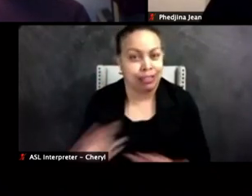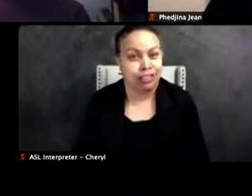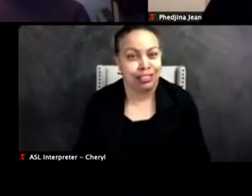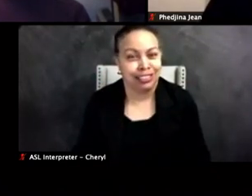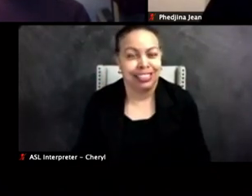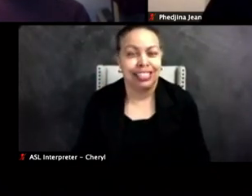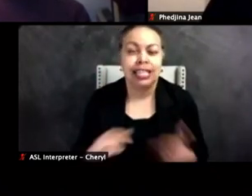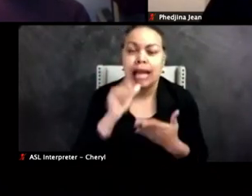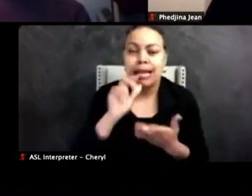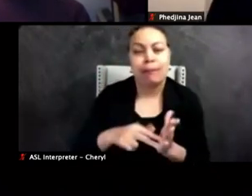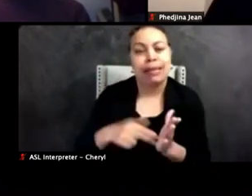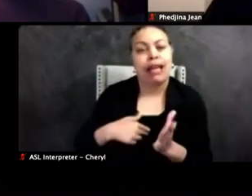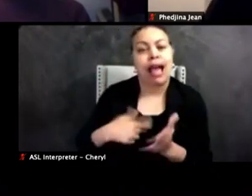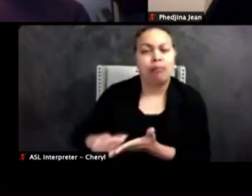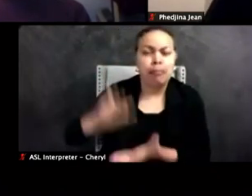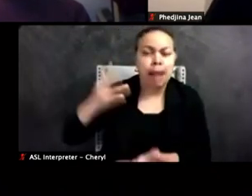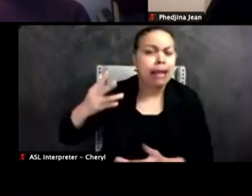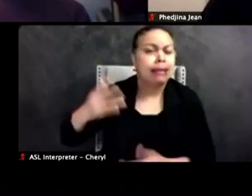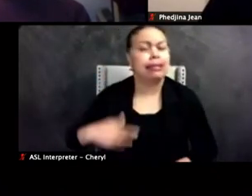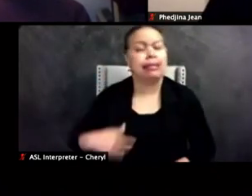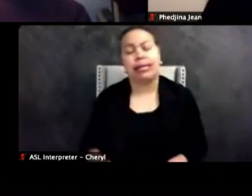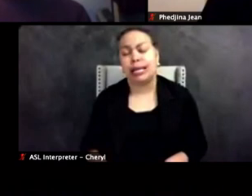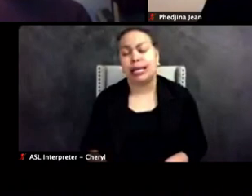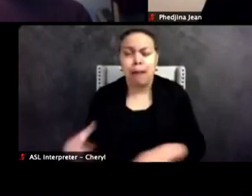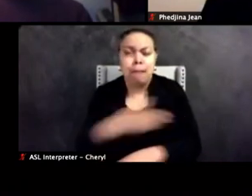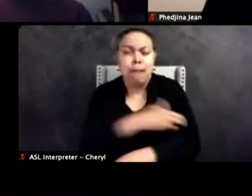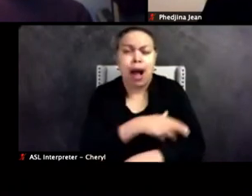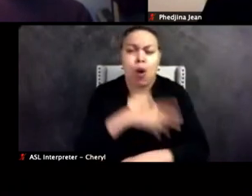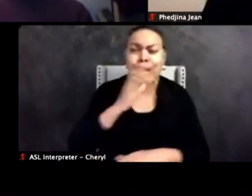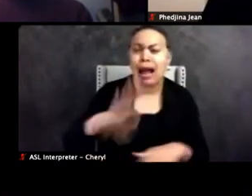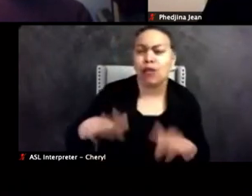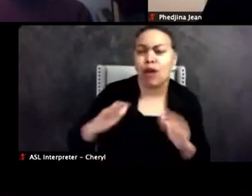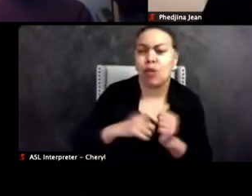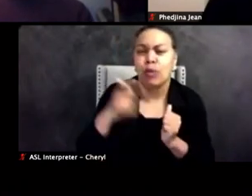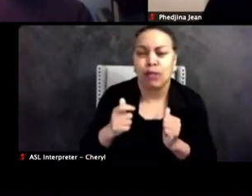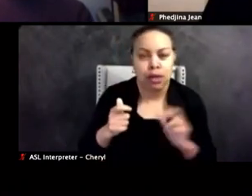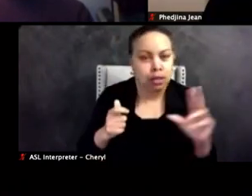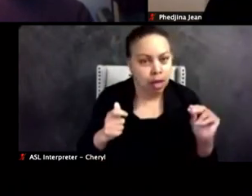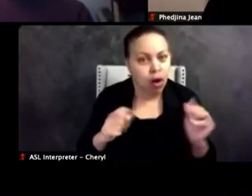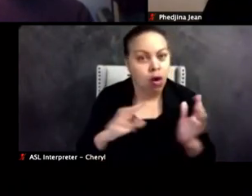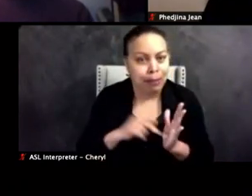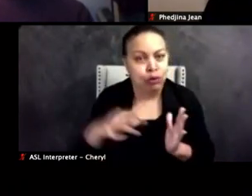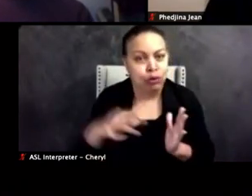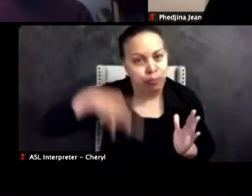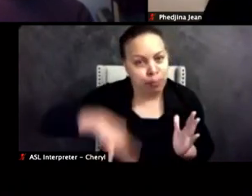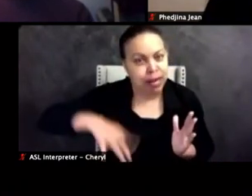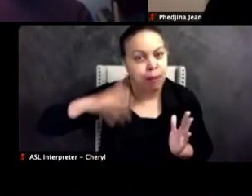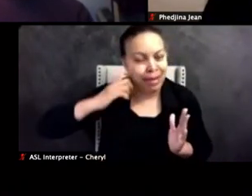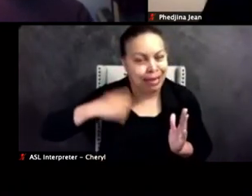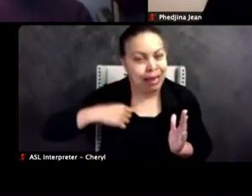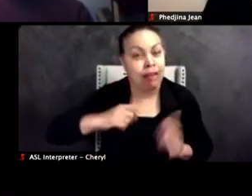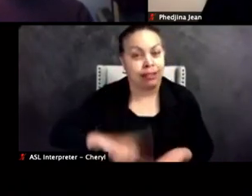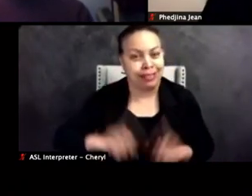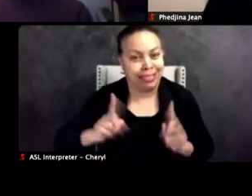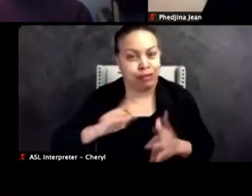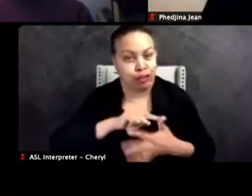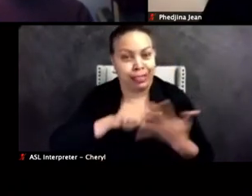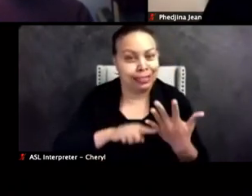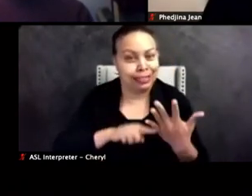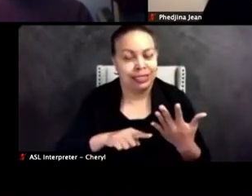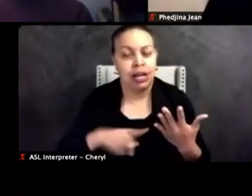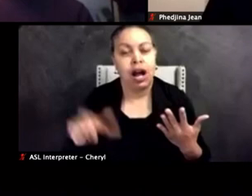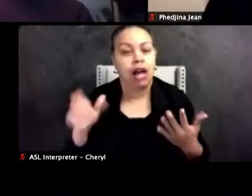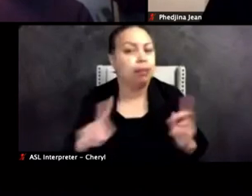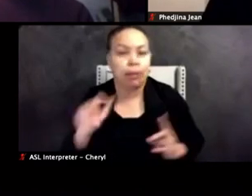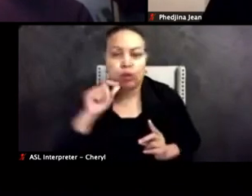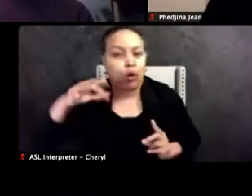have money and power and that you didn't grow up on welfare. It means you benefit from your difference in ways that others don't. So I think, you